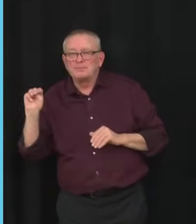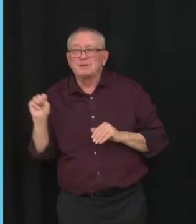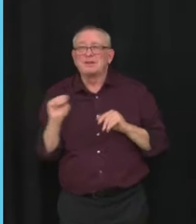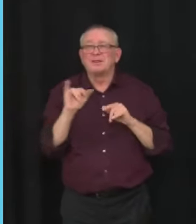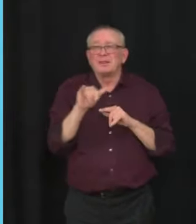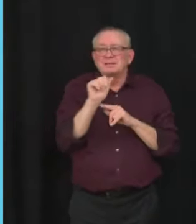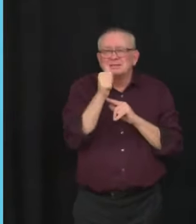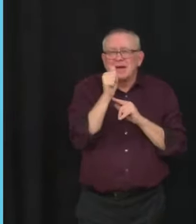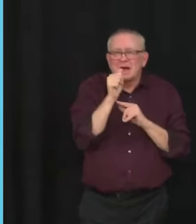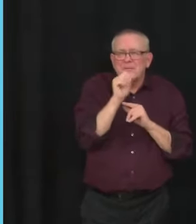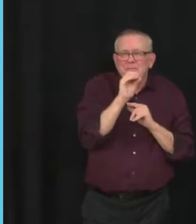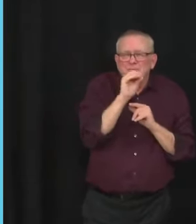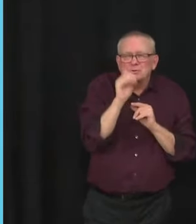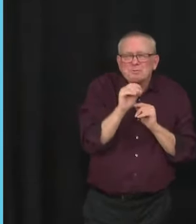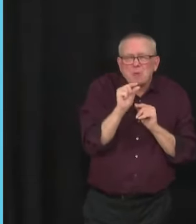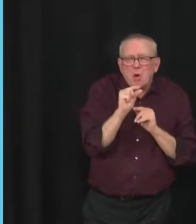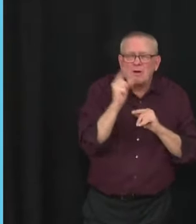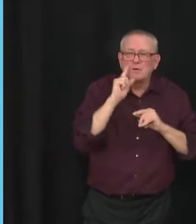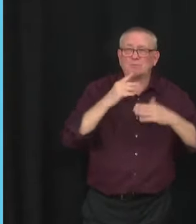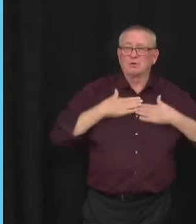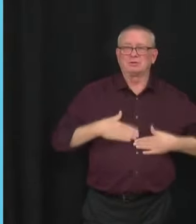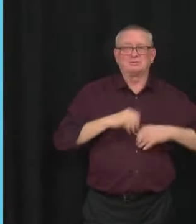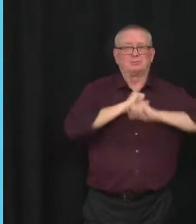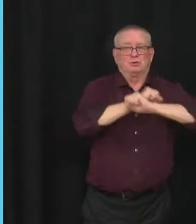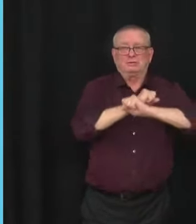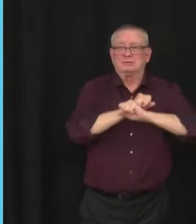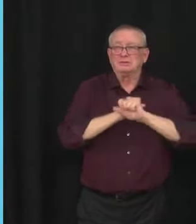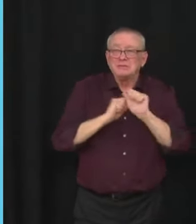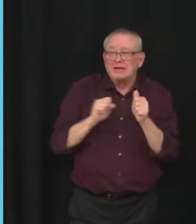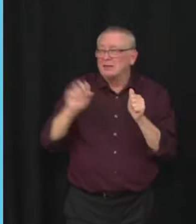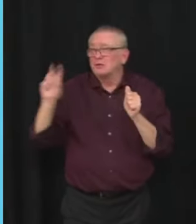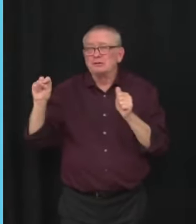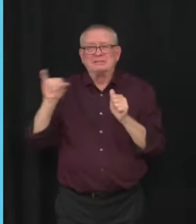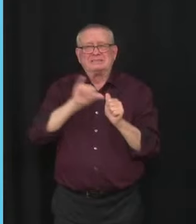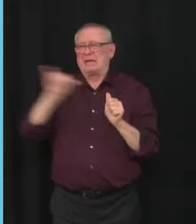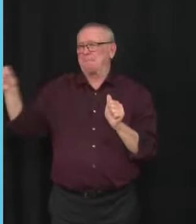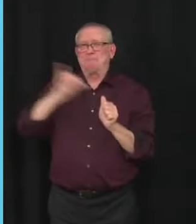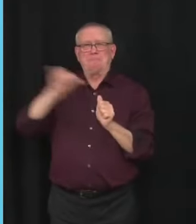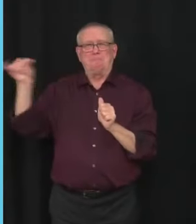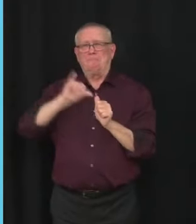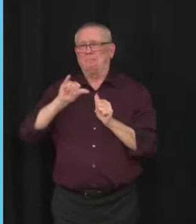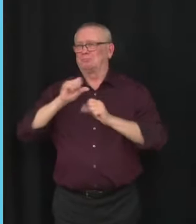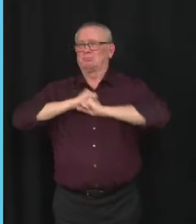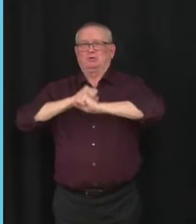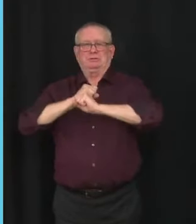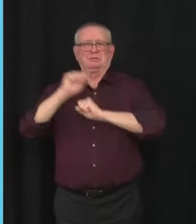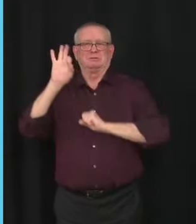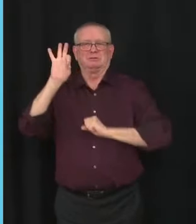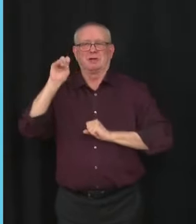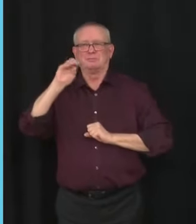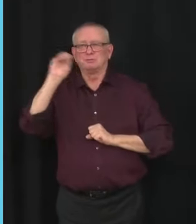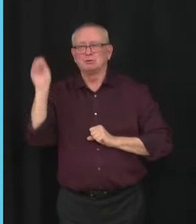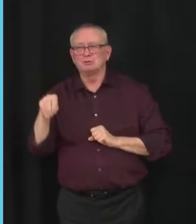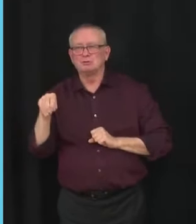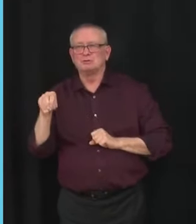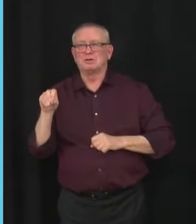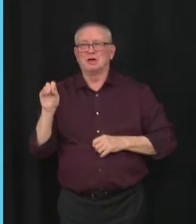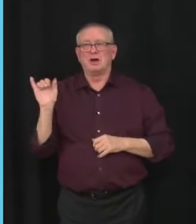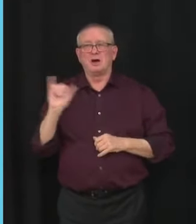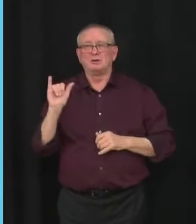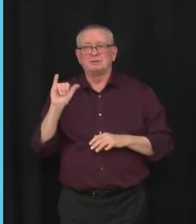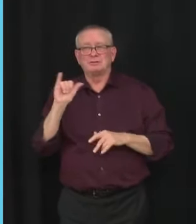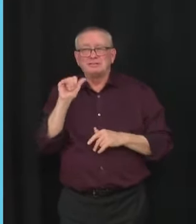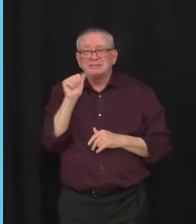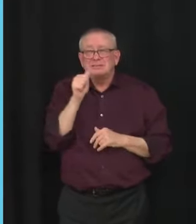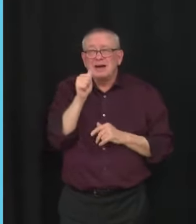similar immune response as the dose for older adolescents and adults, the pediatric dosing has been shown to reduce the